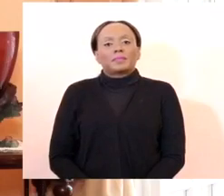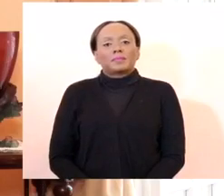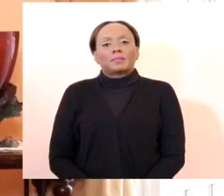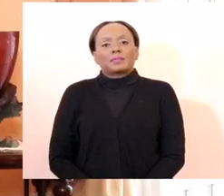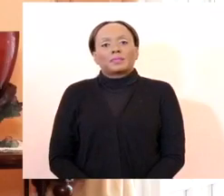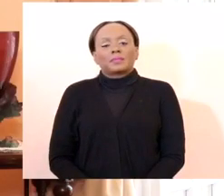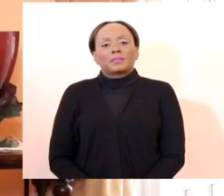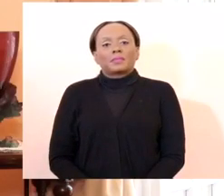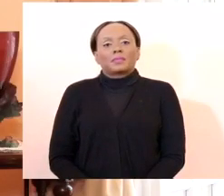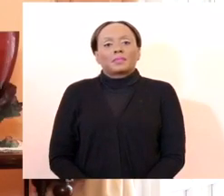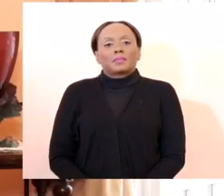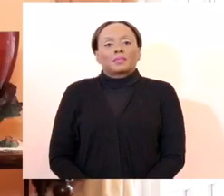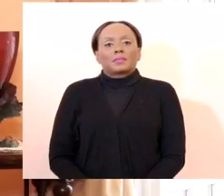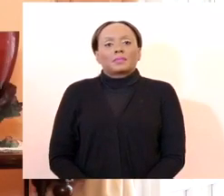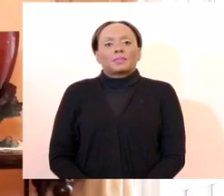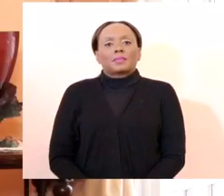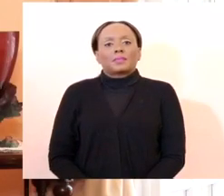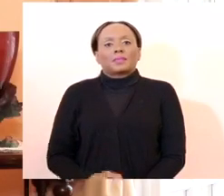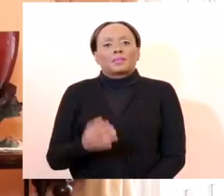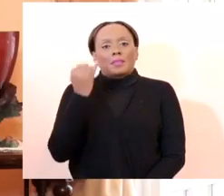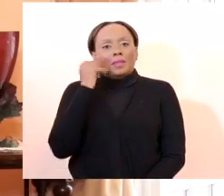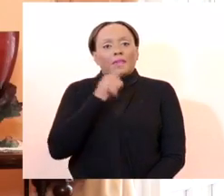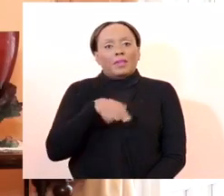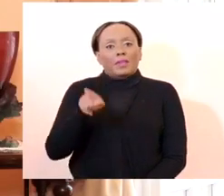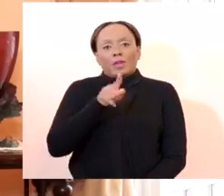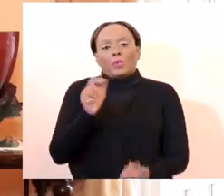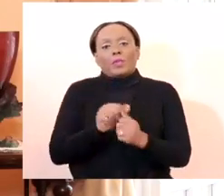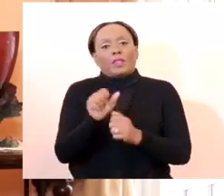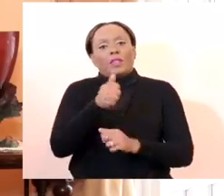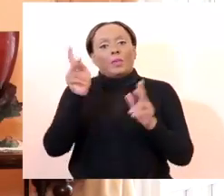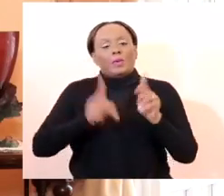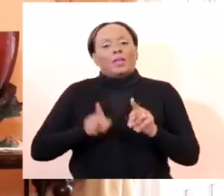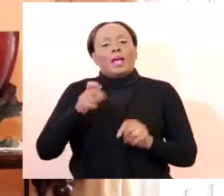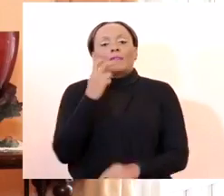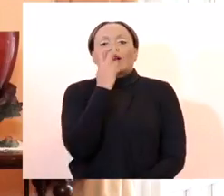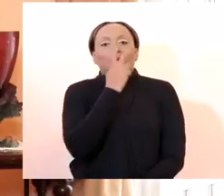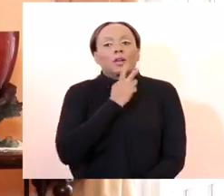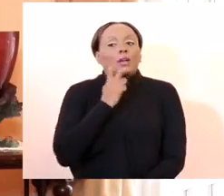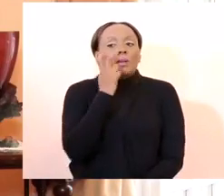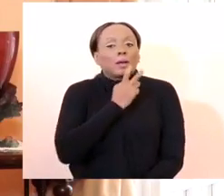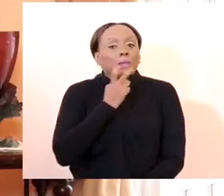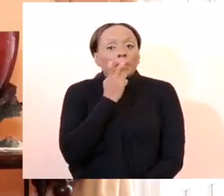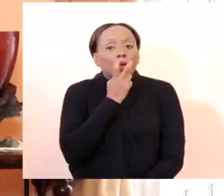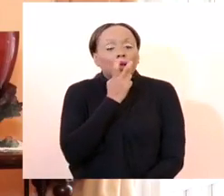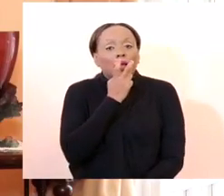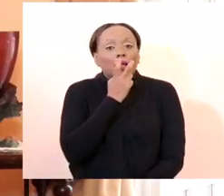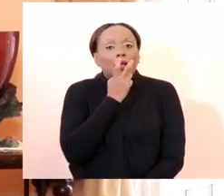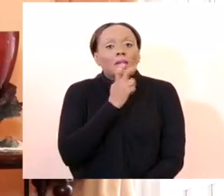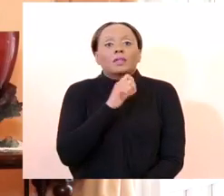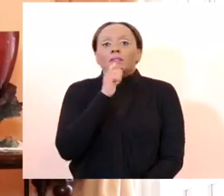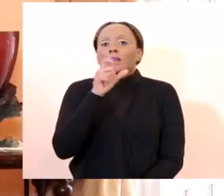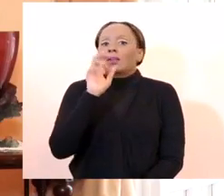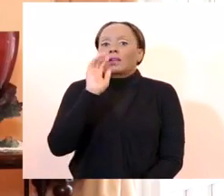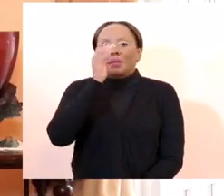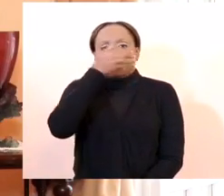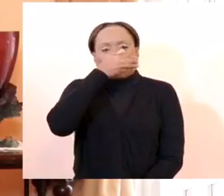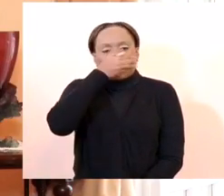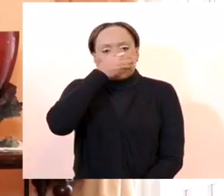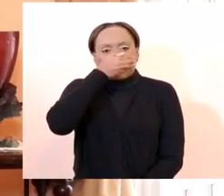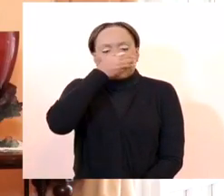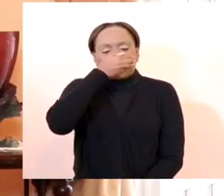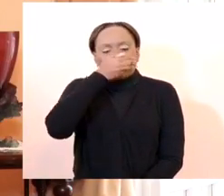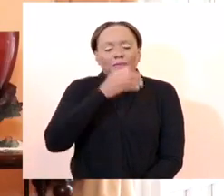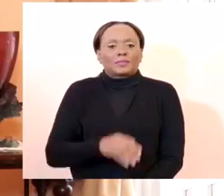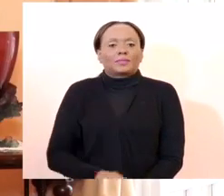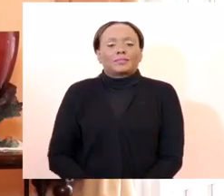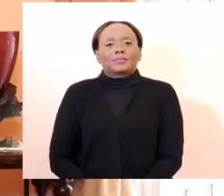person has to do lip reading, then you will not have to wear a mask. Where you are eating,